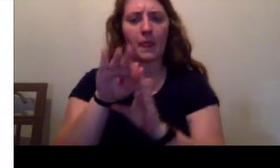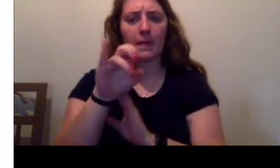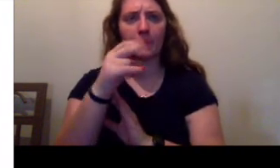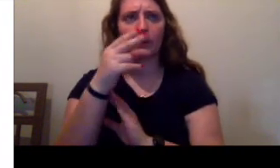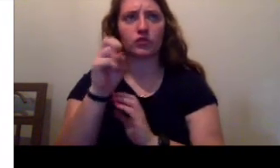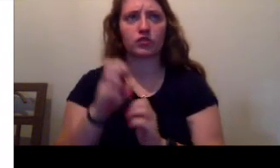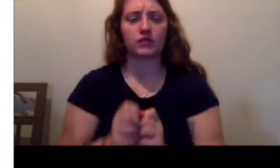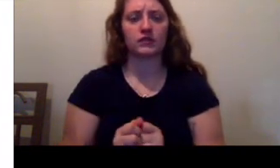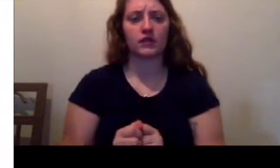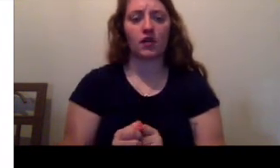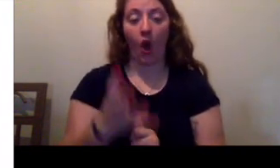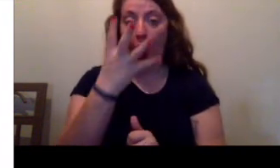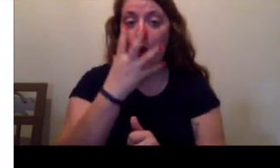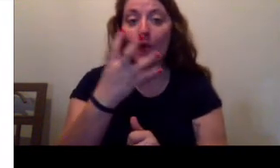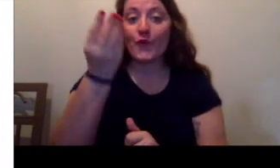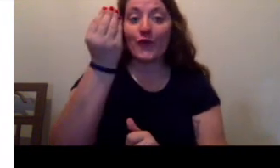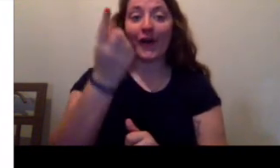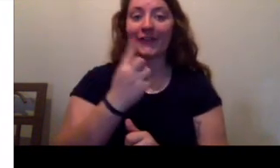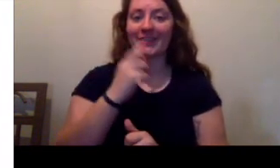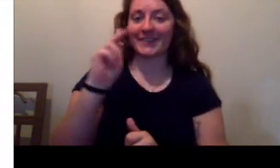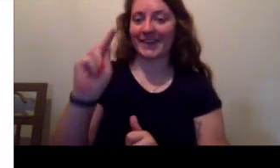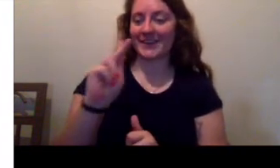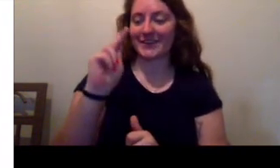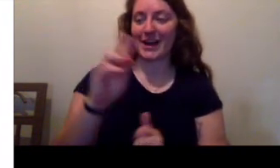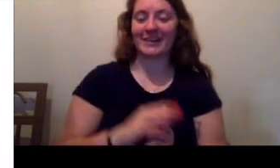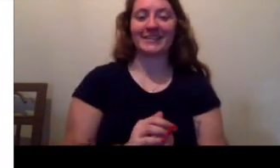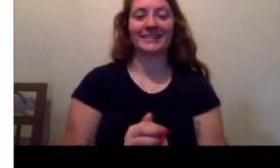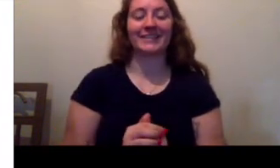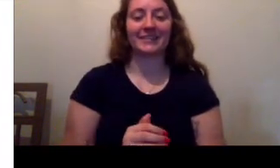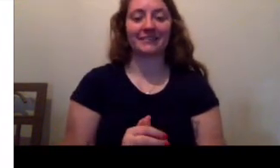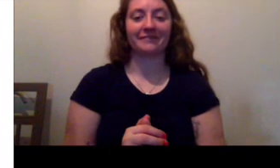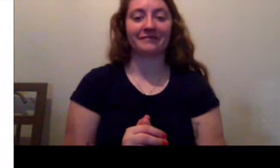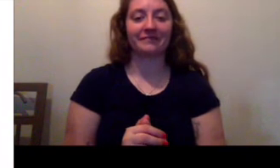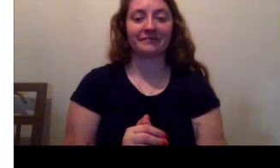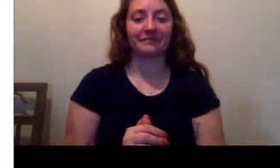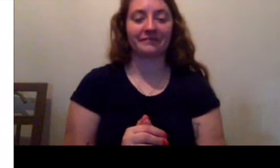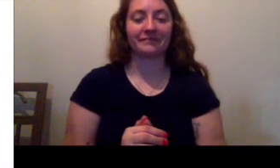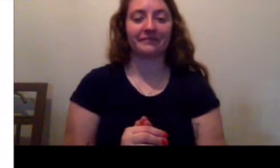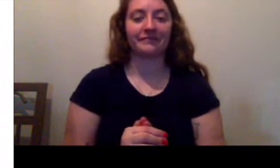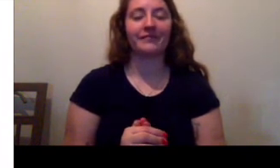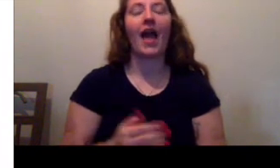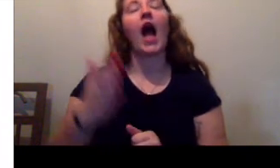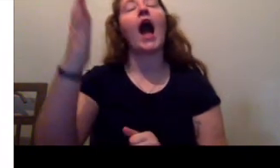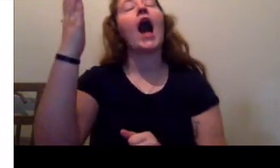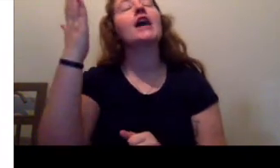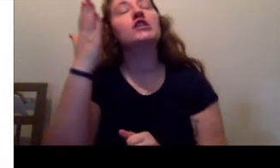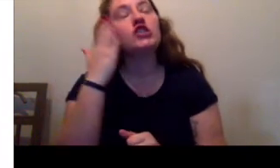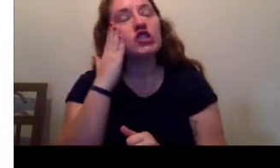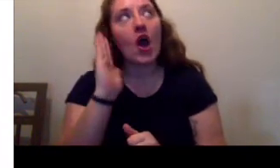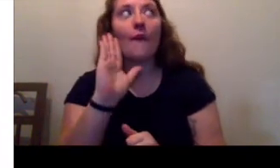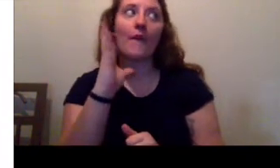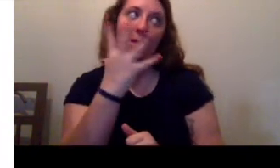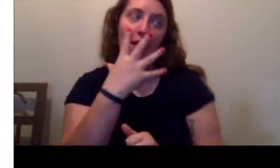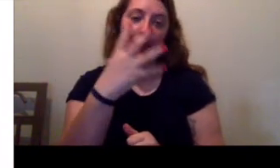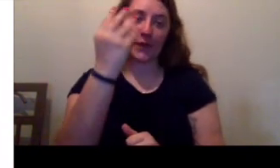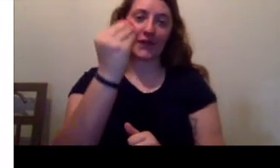wolf! Kirstie would always say, shivering with fearful delight. I know it's going to be the wolf!